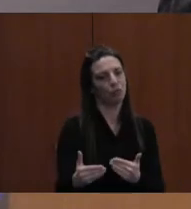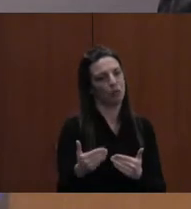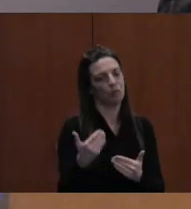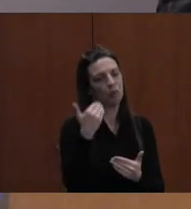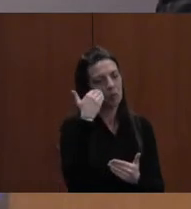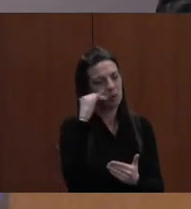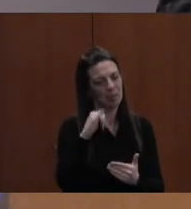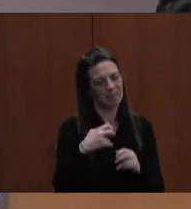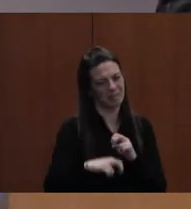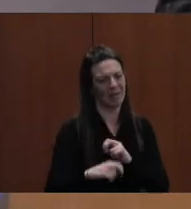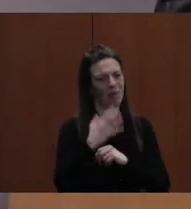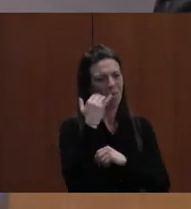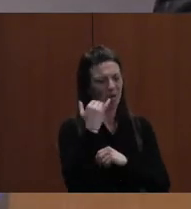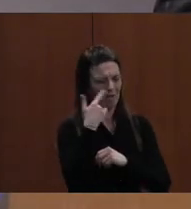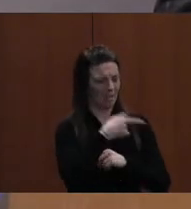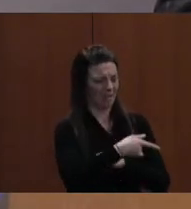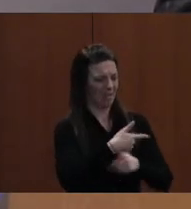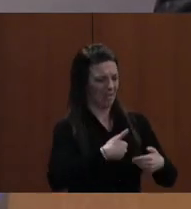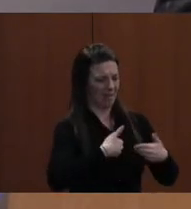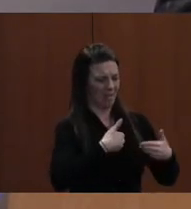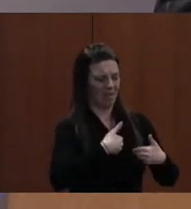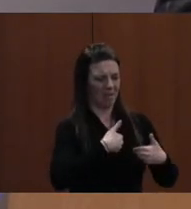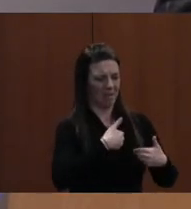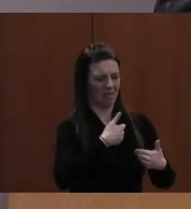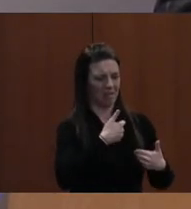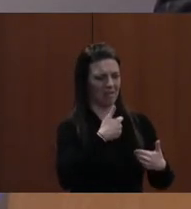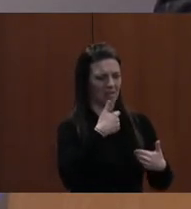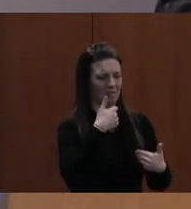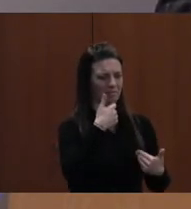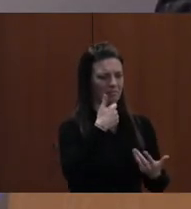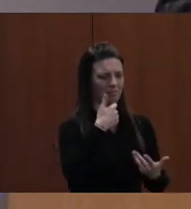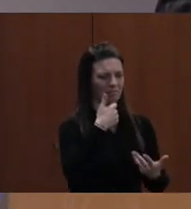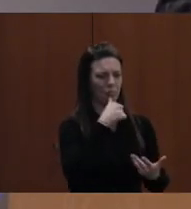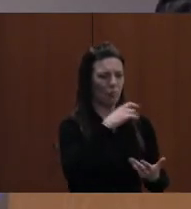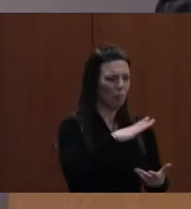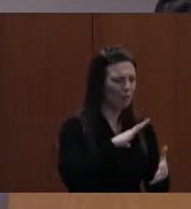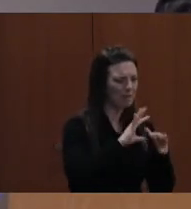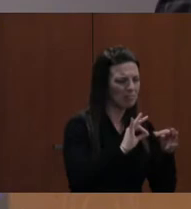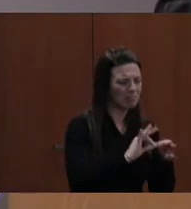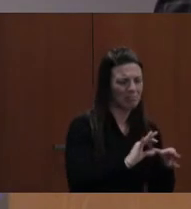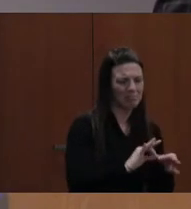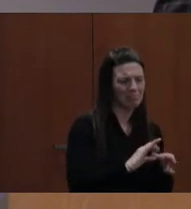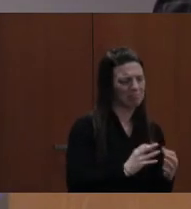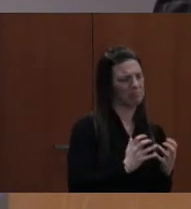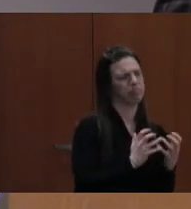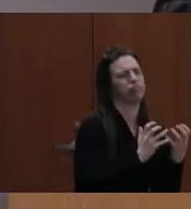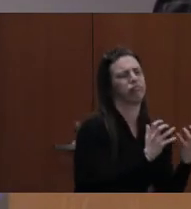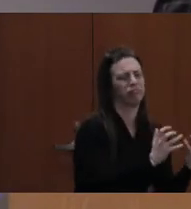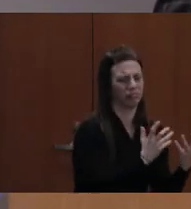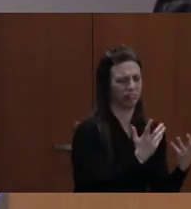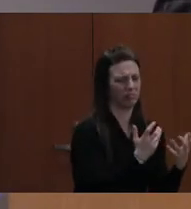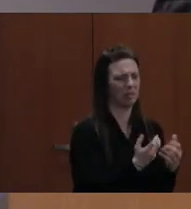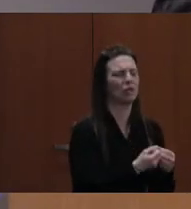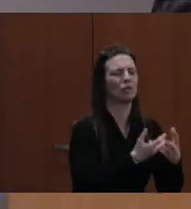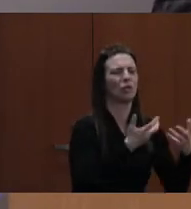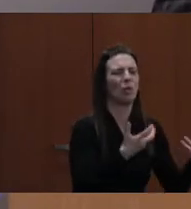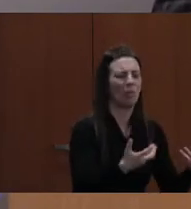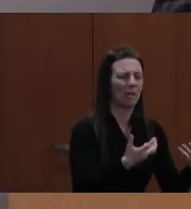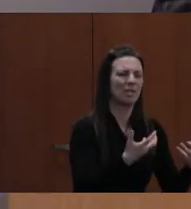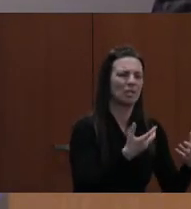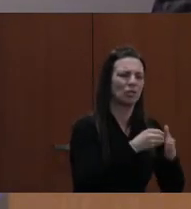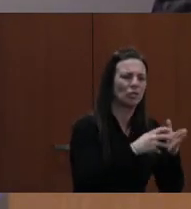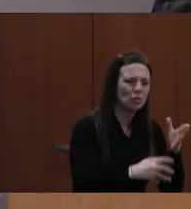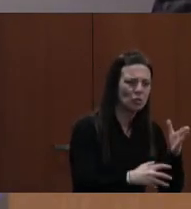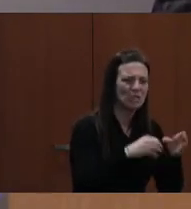a young lady talking about how overcrowded her school was. You know, you also have to find a place to put the teachers too. So